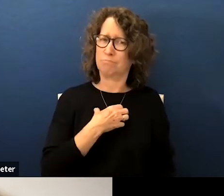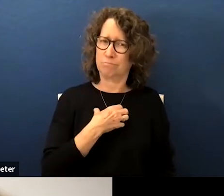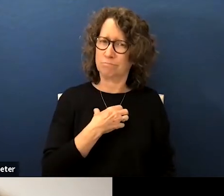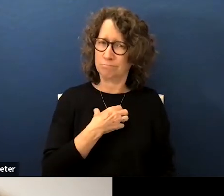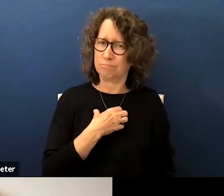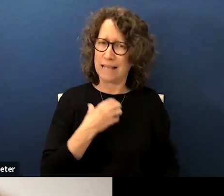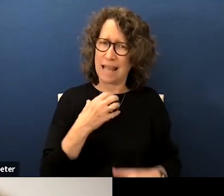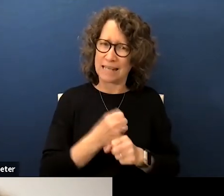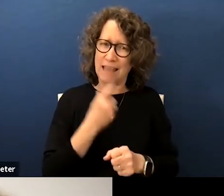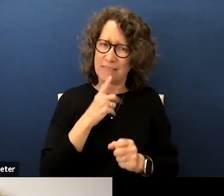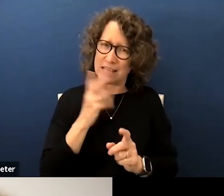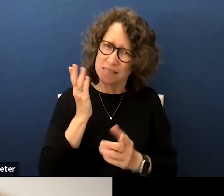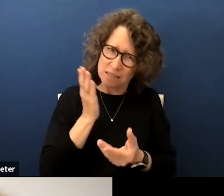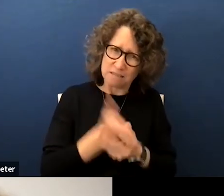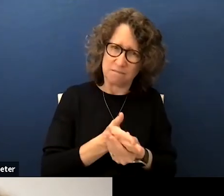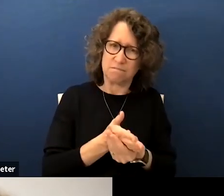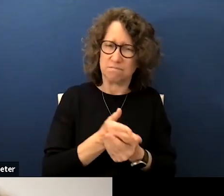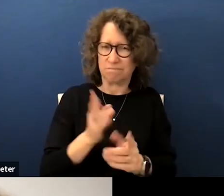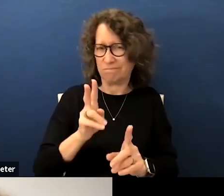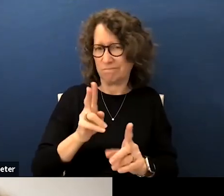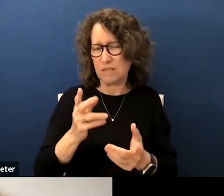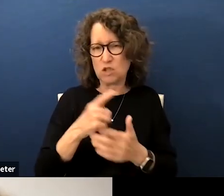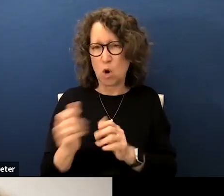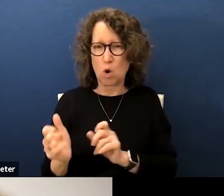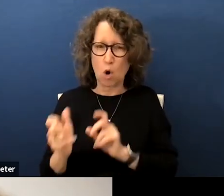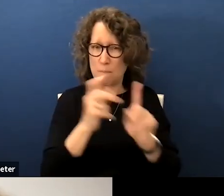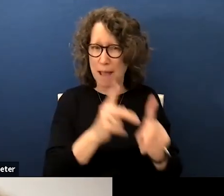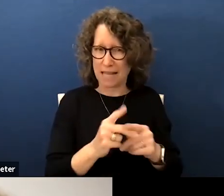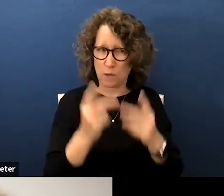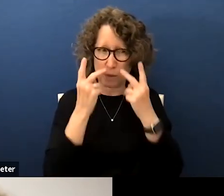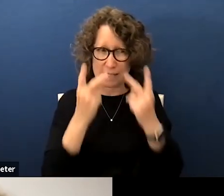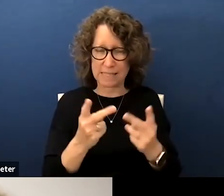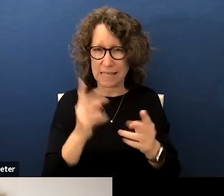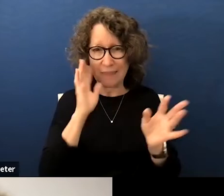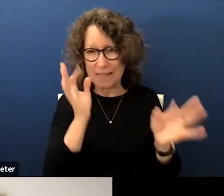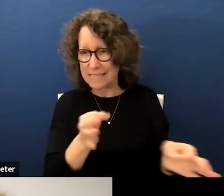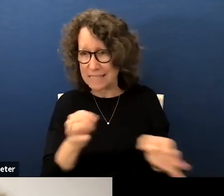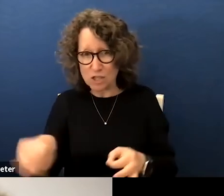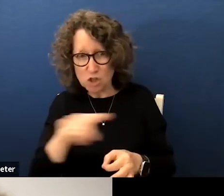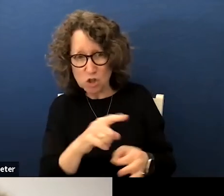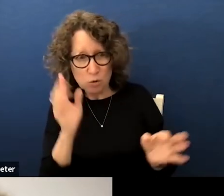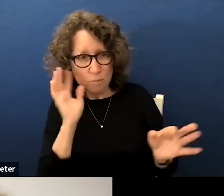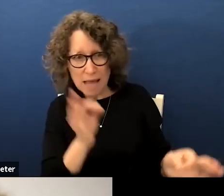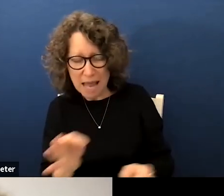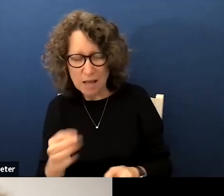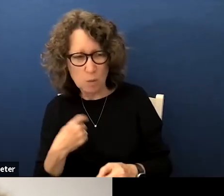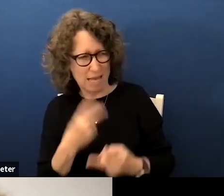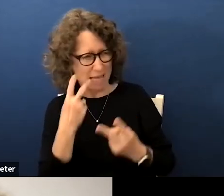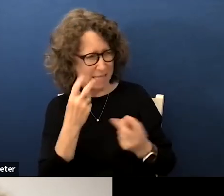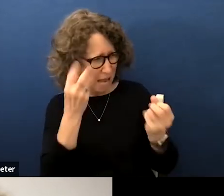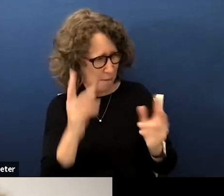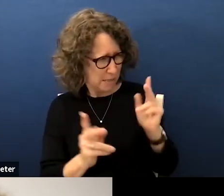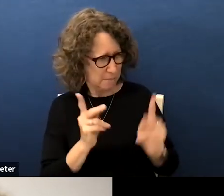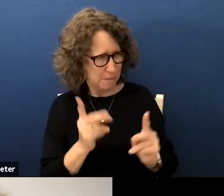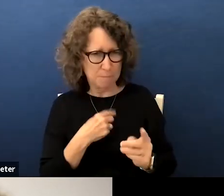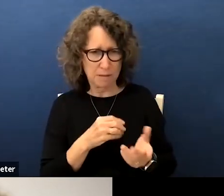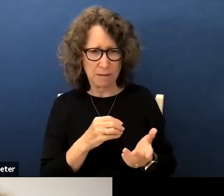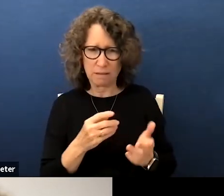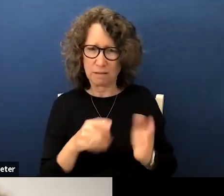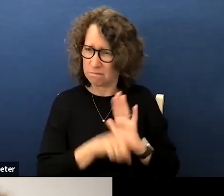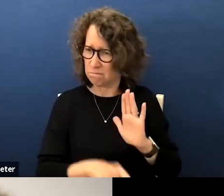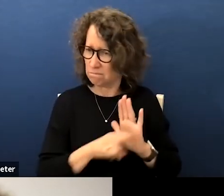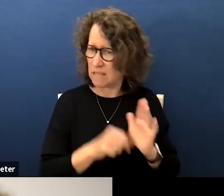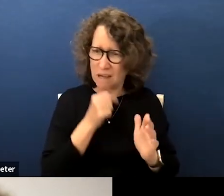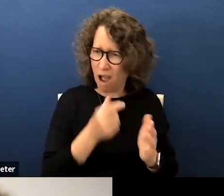get this on file so when we when we go back and we see the decisions you've made we could see how many people have put dissent in